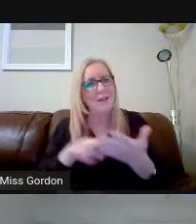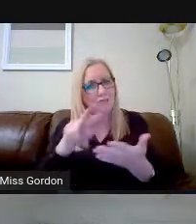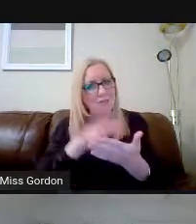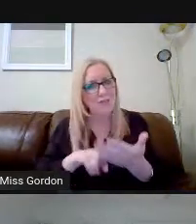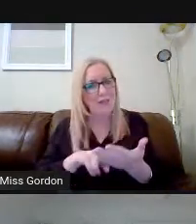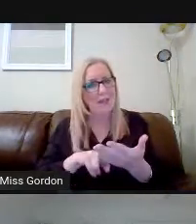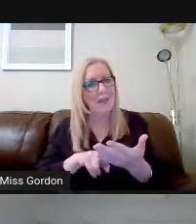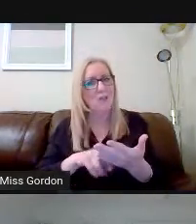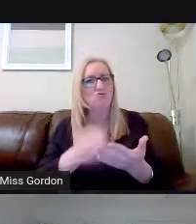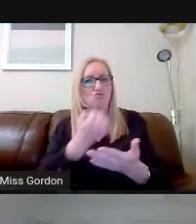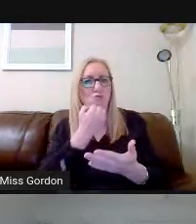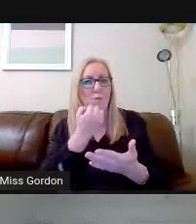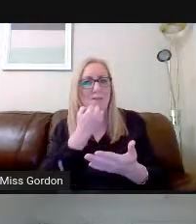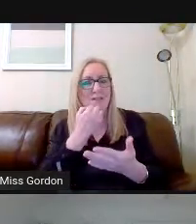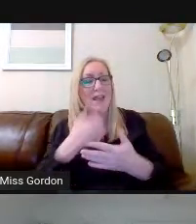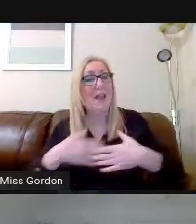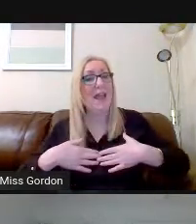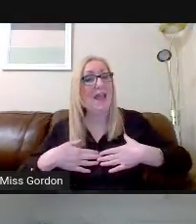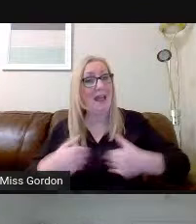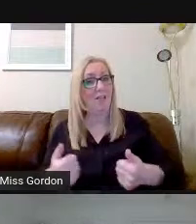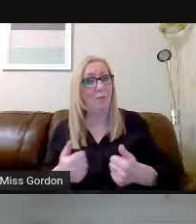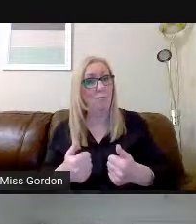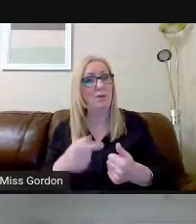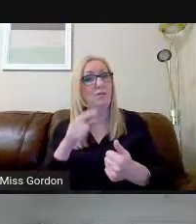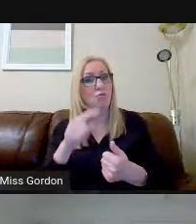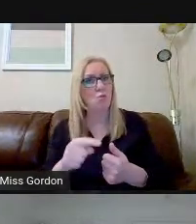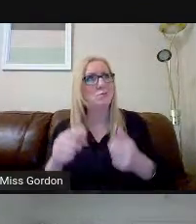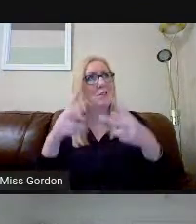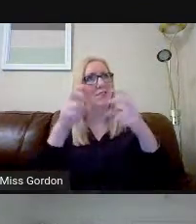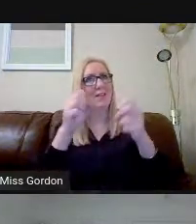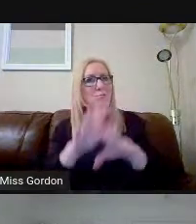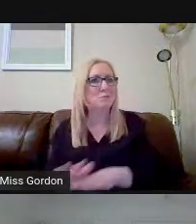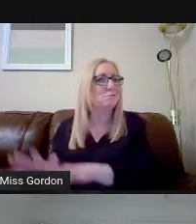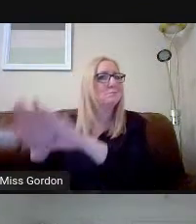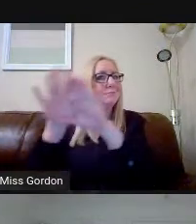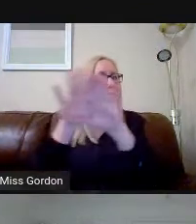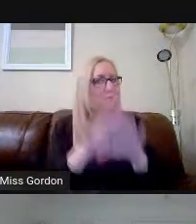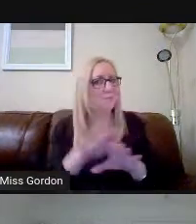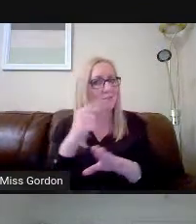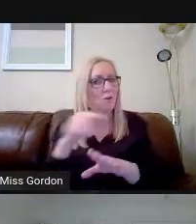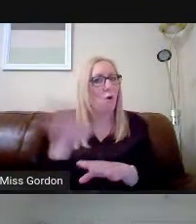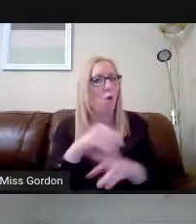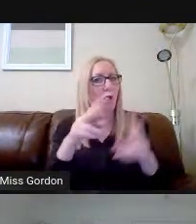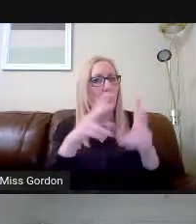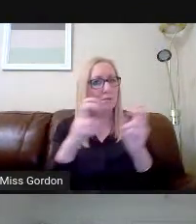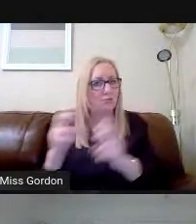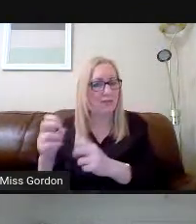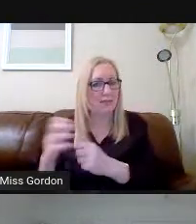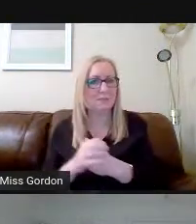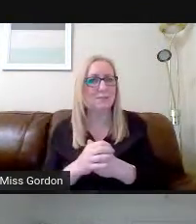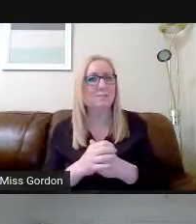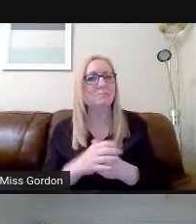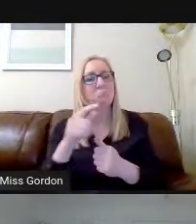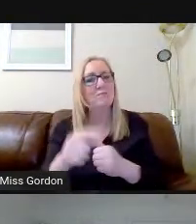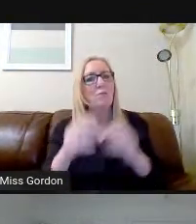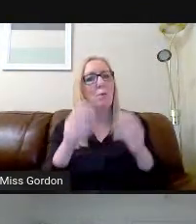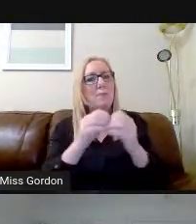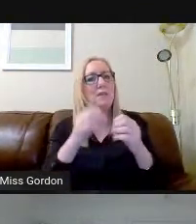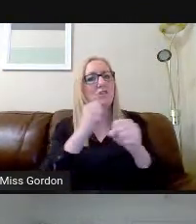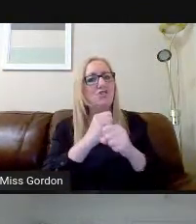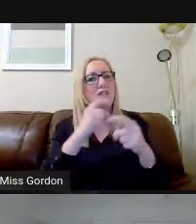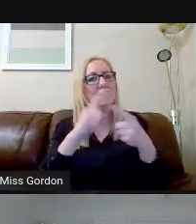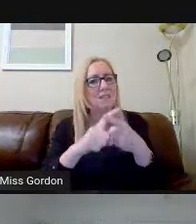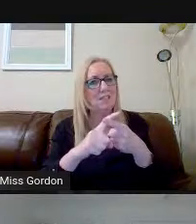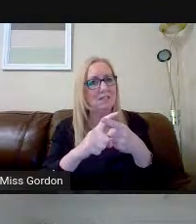and health and wellbeing, which are overarching themes, which exist in the BGE and beyond.